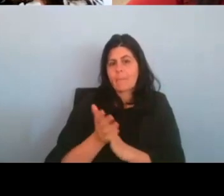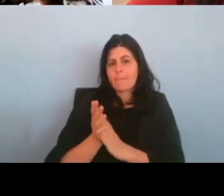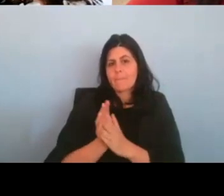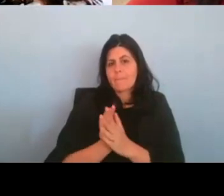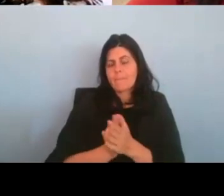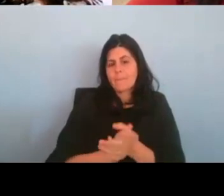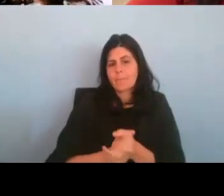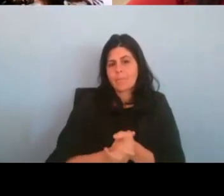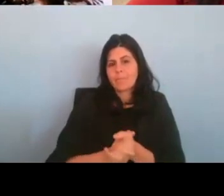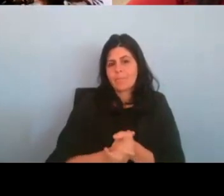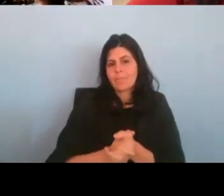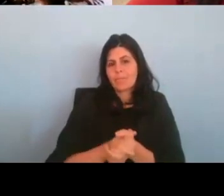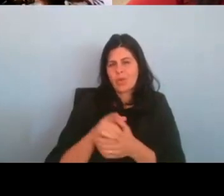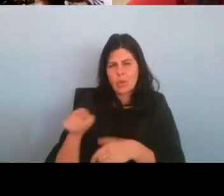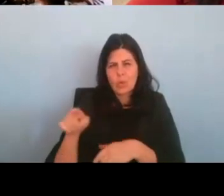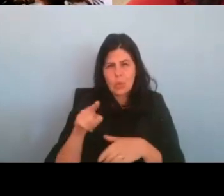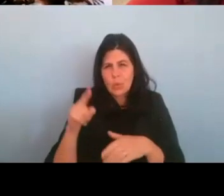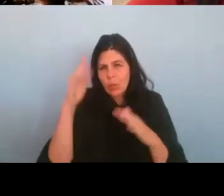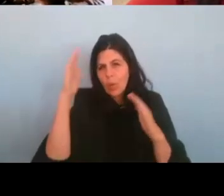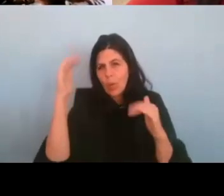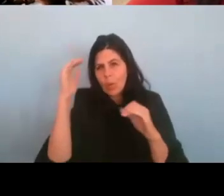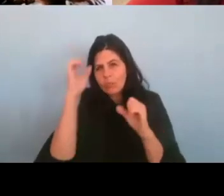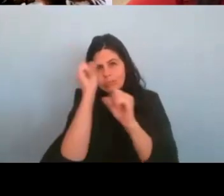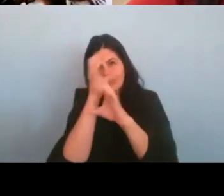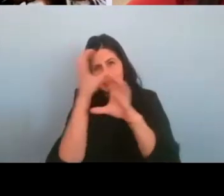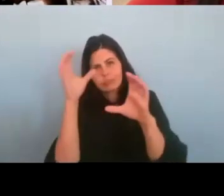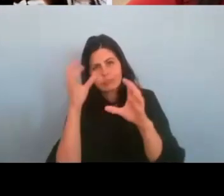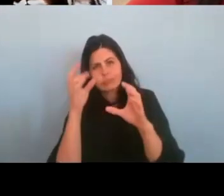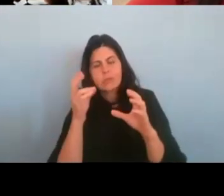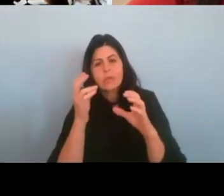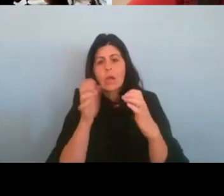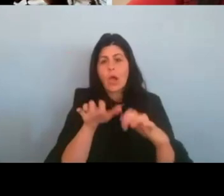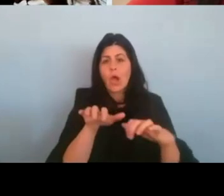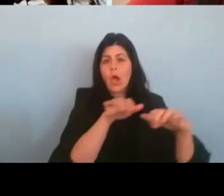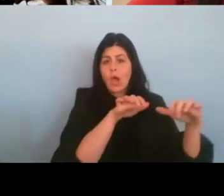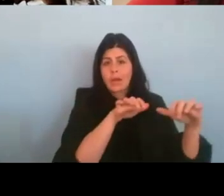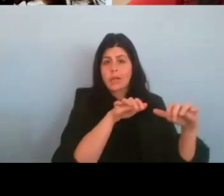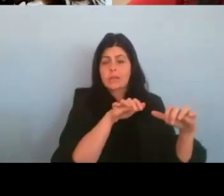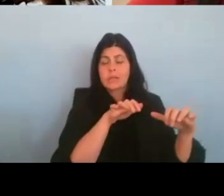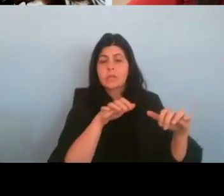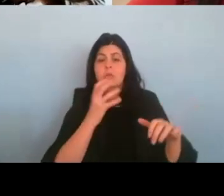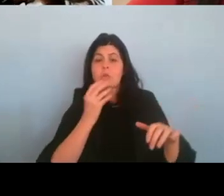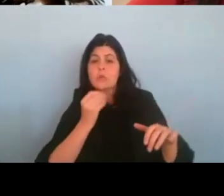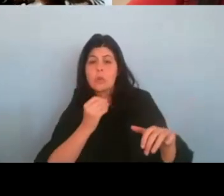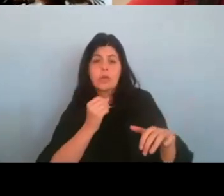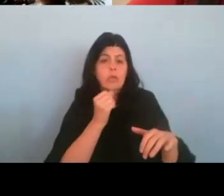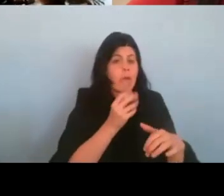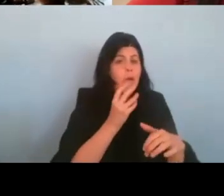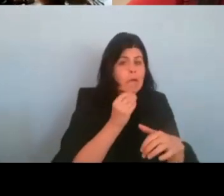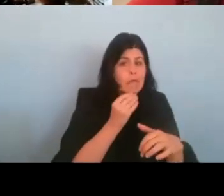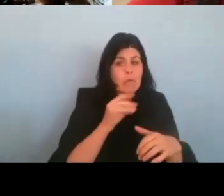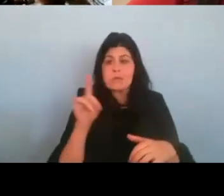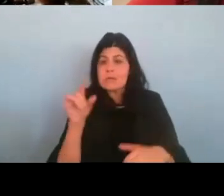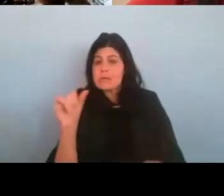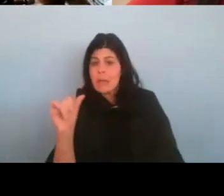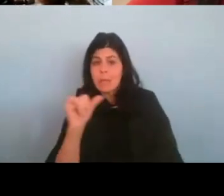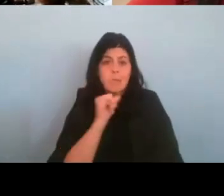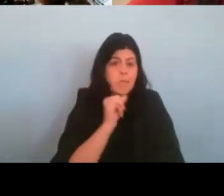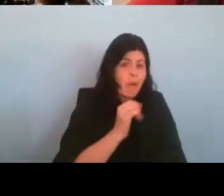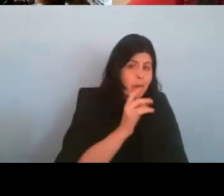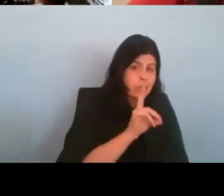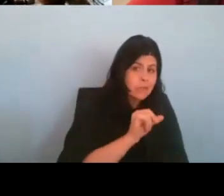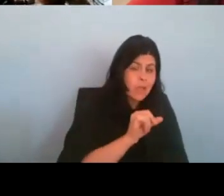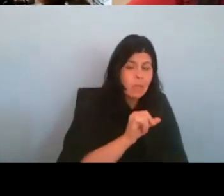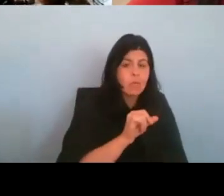Jewish or not Jewish disabled or not disabled? What do you hope viewers will take away from